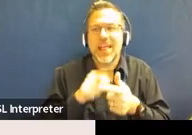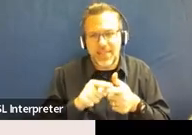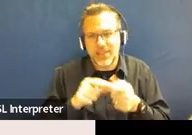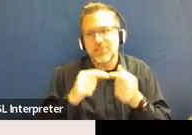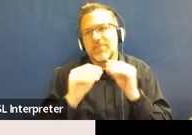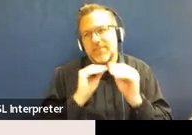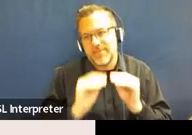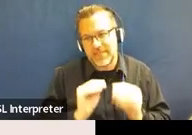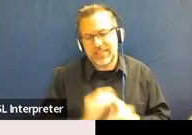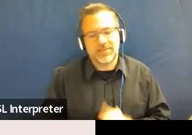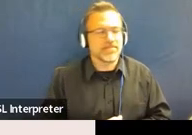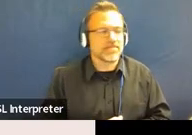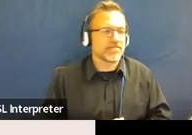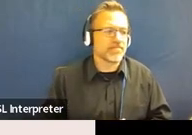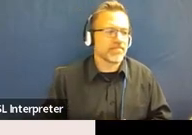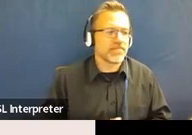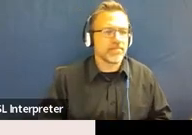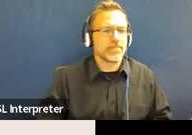that.